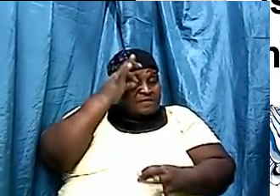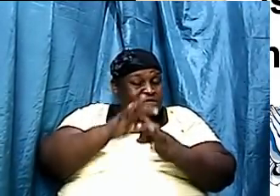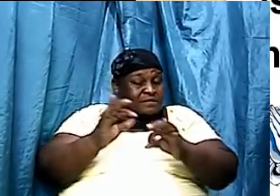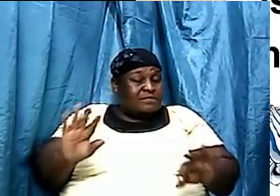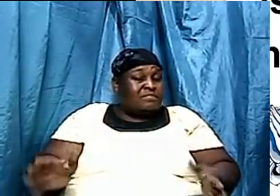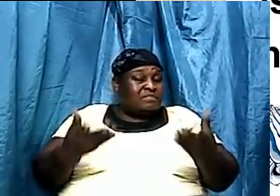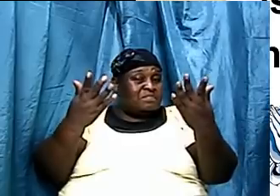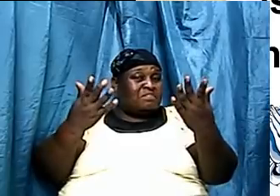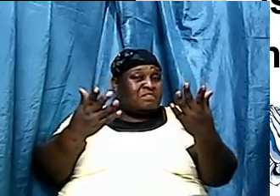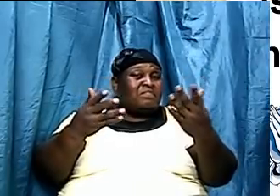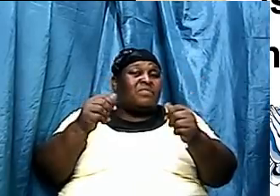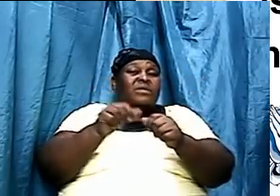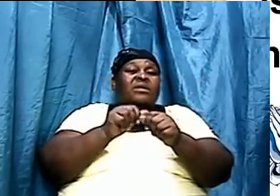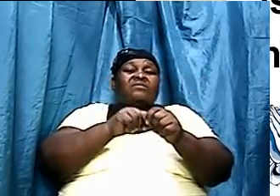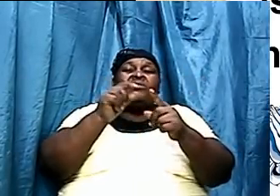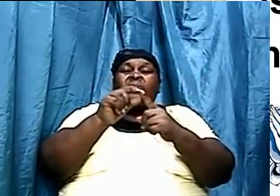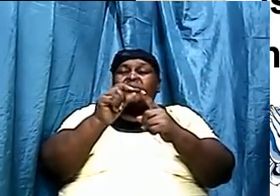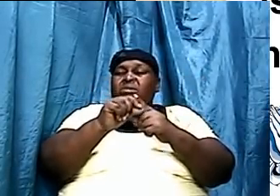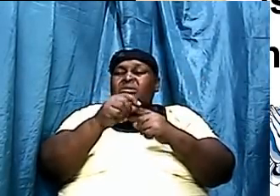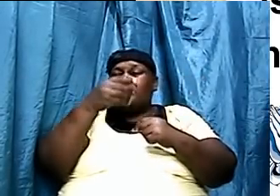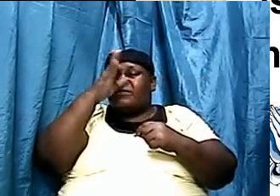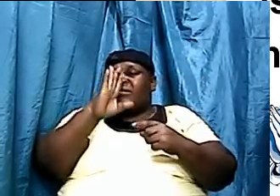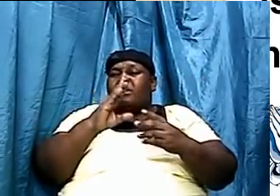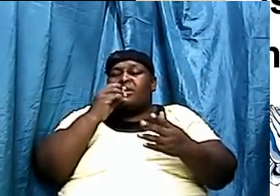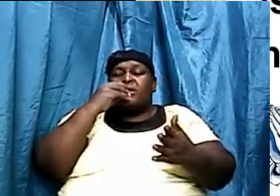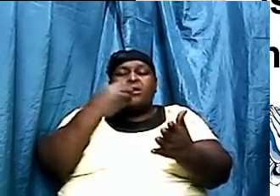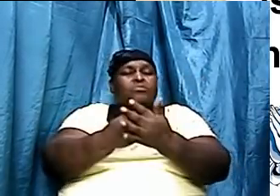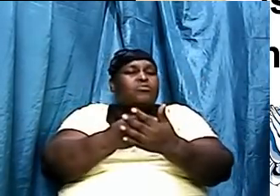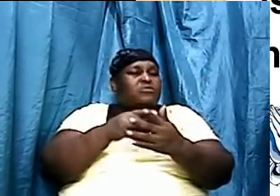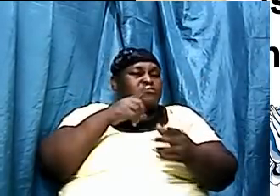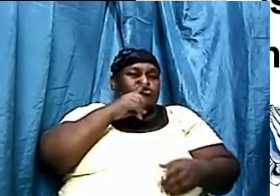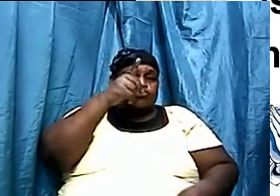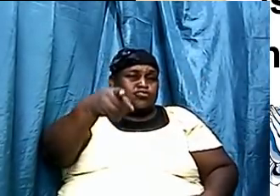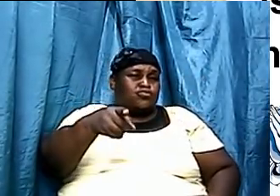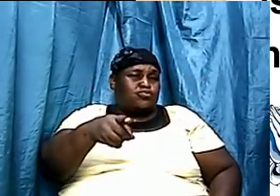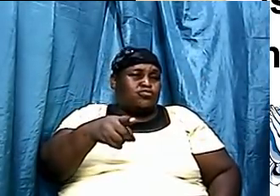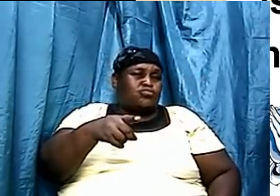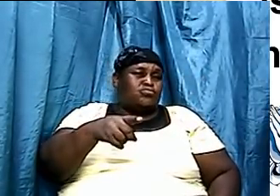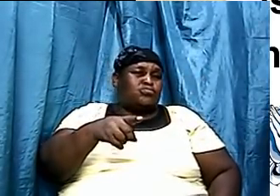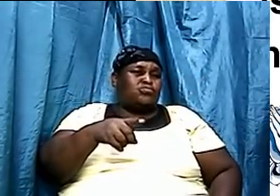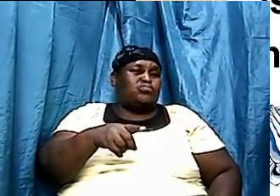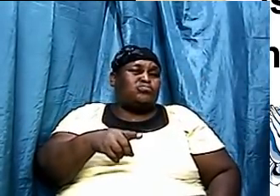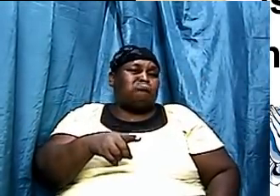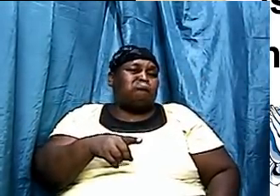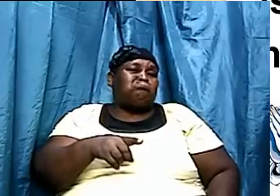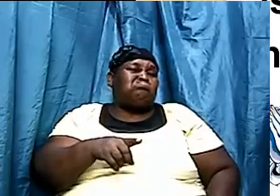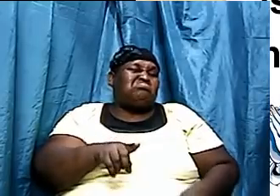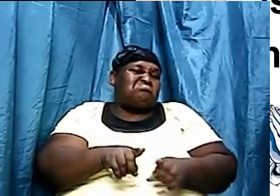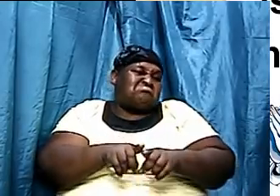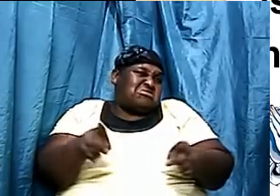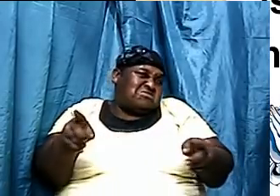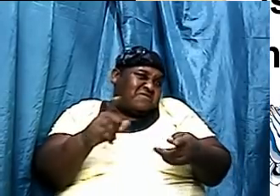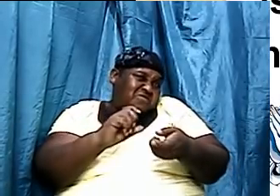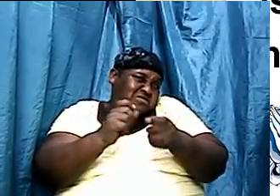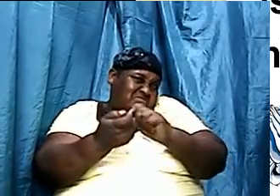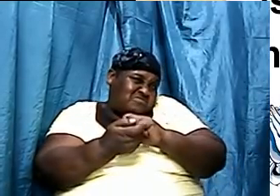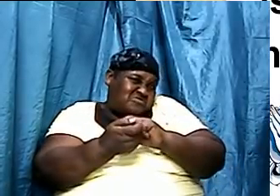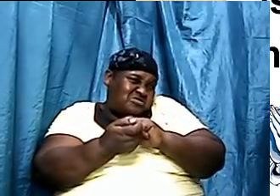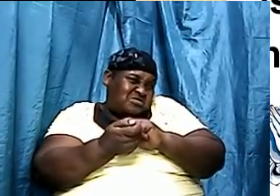proves true. And this is according to not the KJV. It is according to the, I think it was the